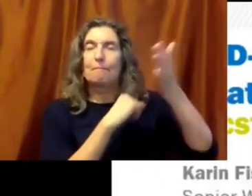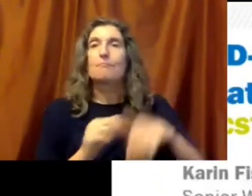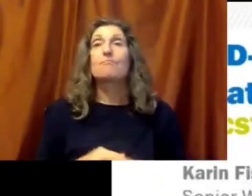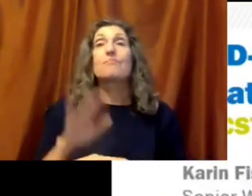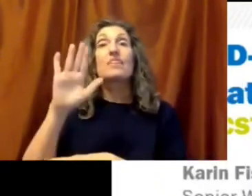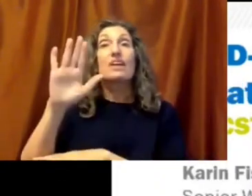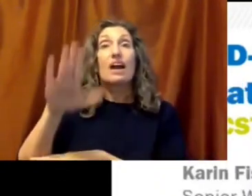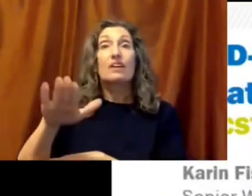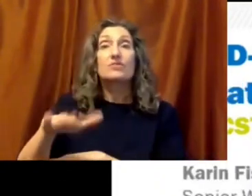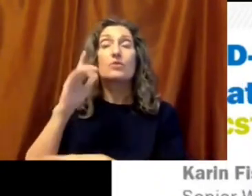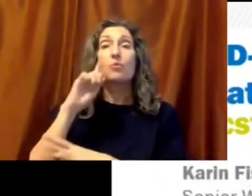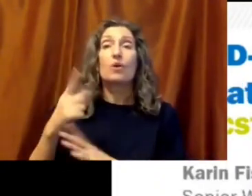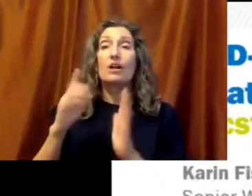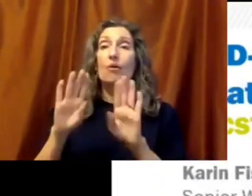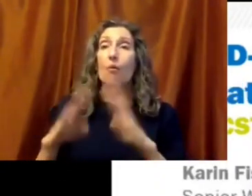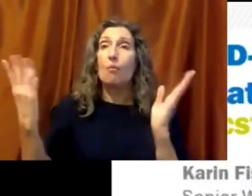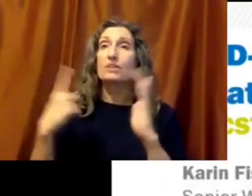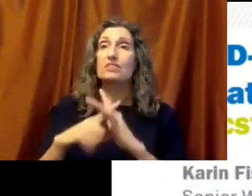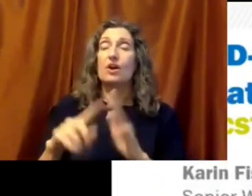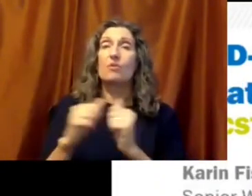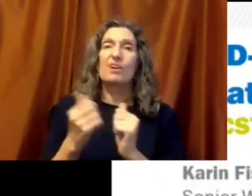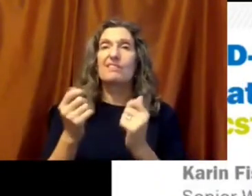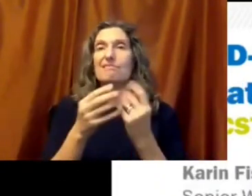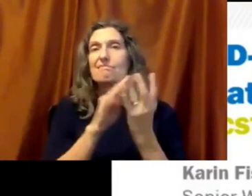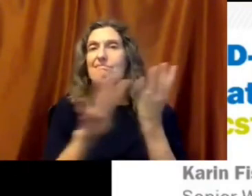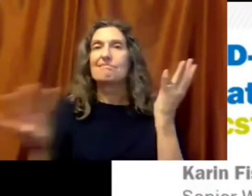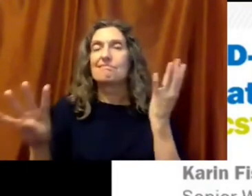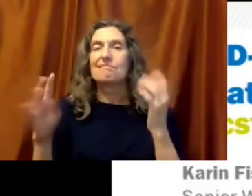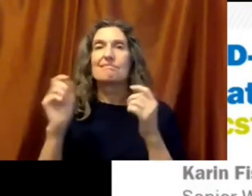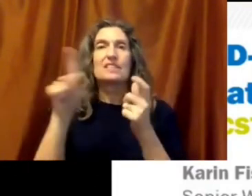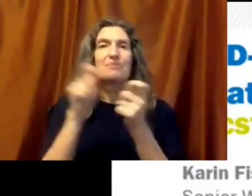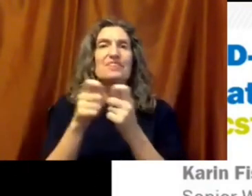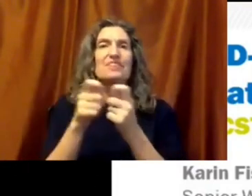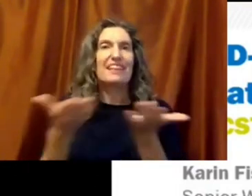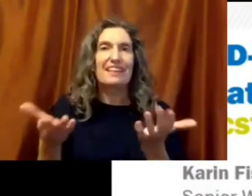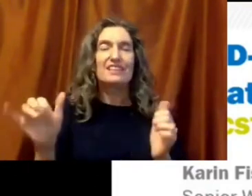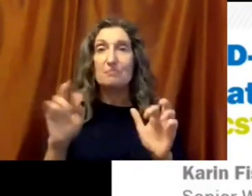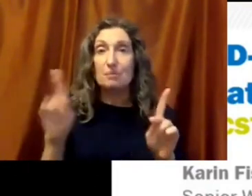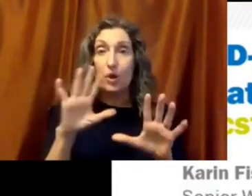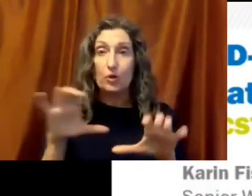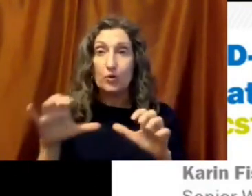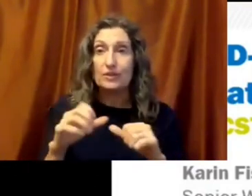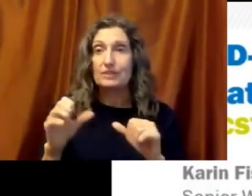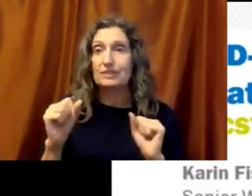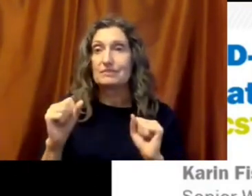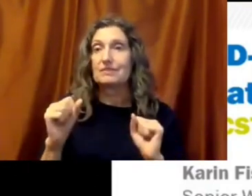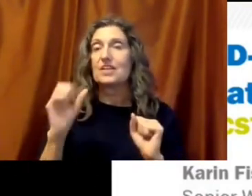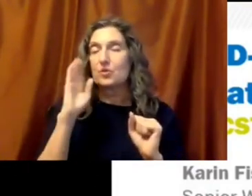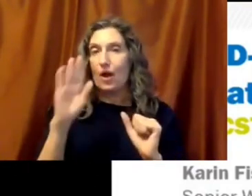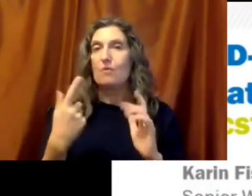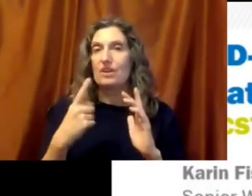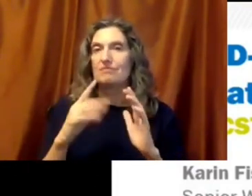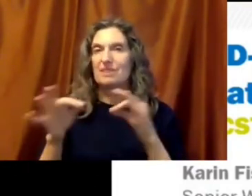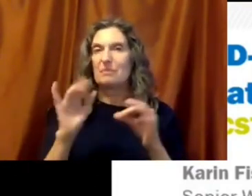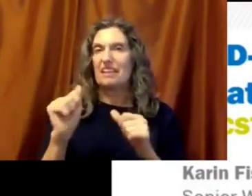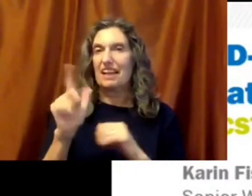starting out, you know, looking at a number of the specific things that people are doing. So I'll pick that